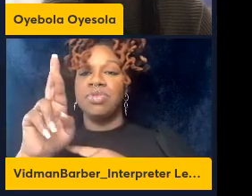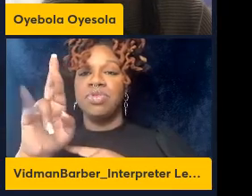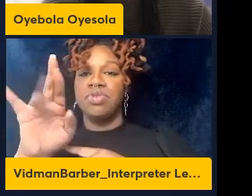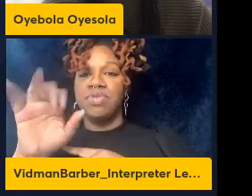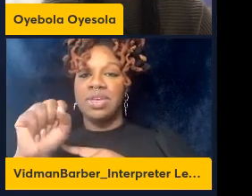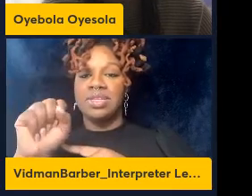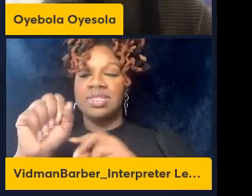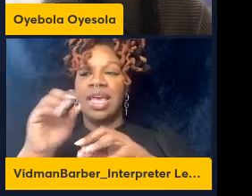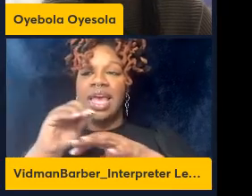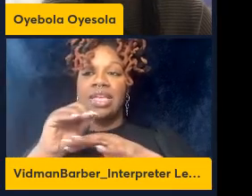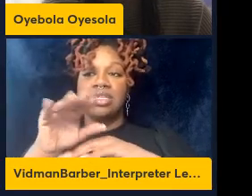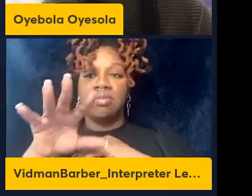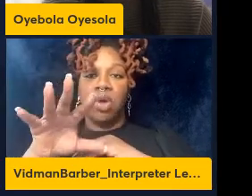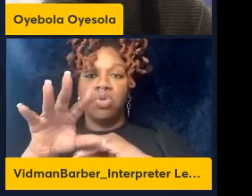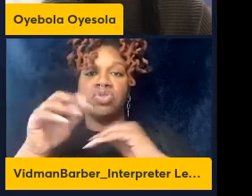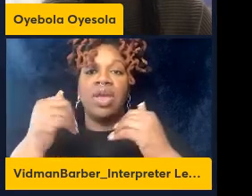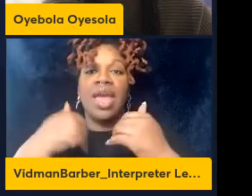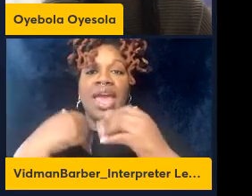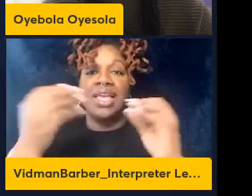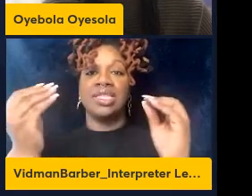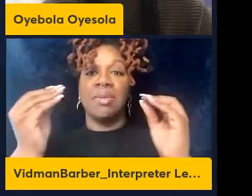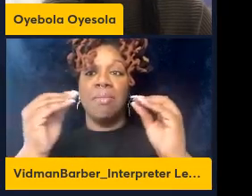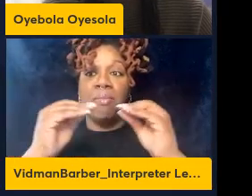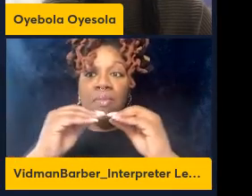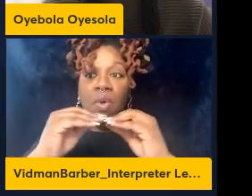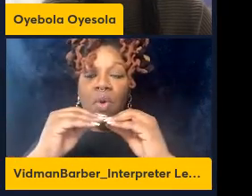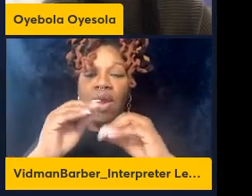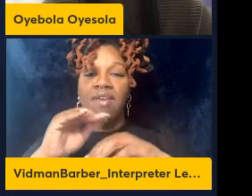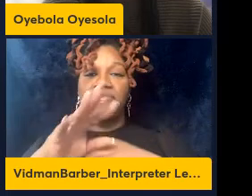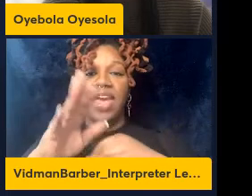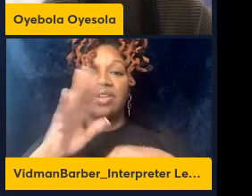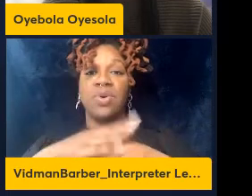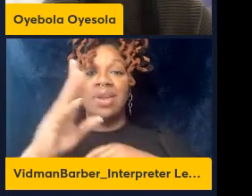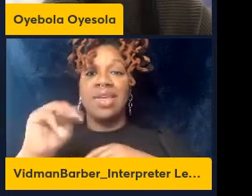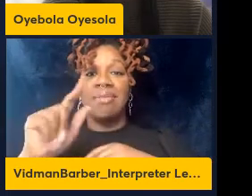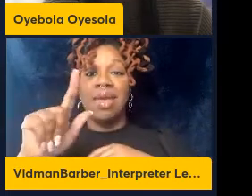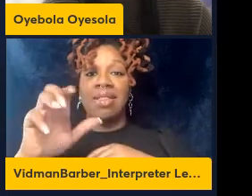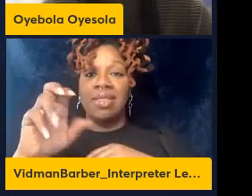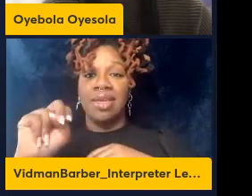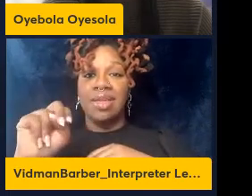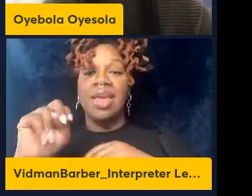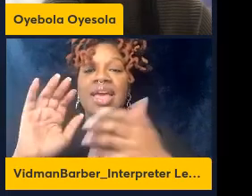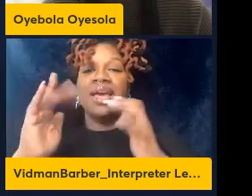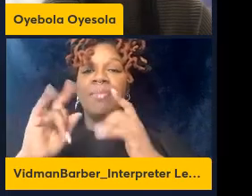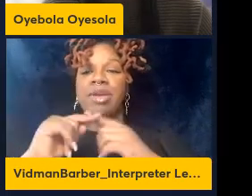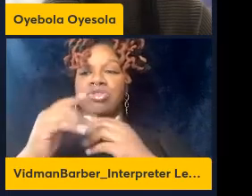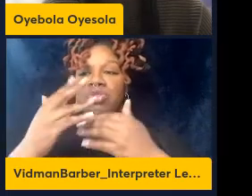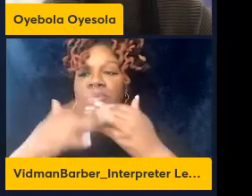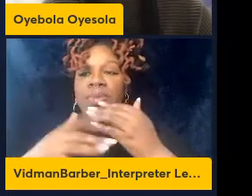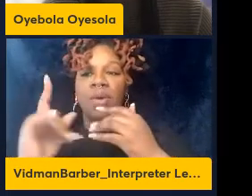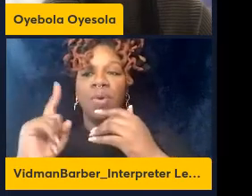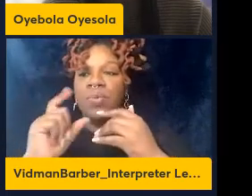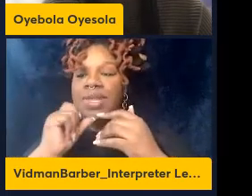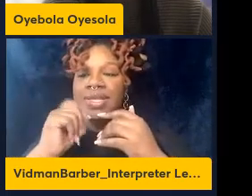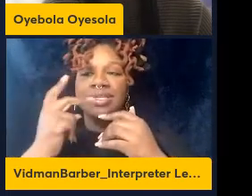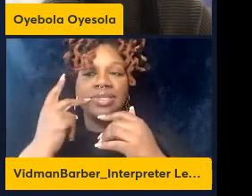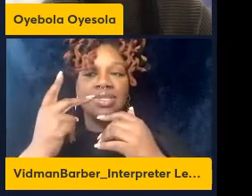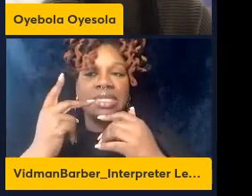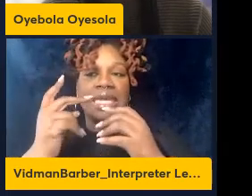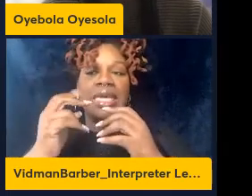on the MLN compared to the blood where we don't see significant effects of infection